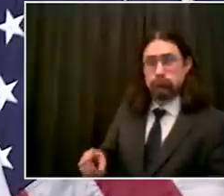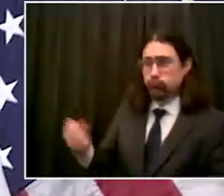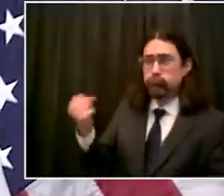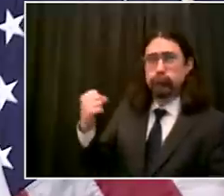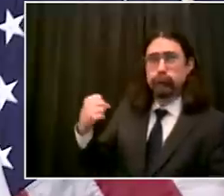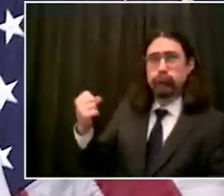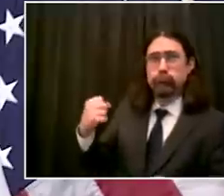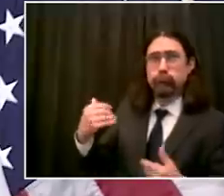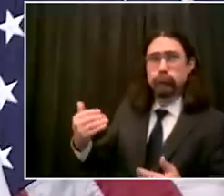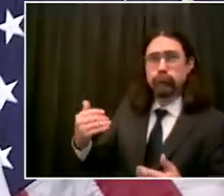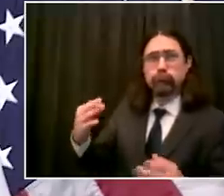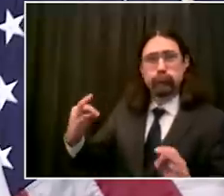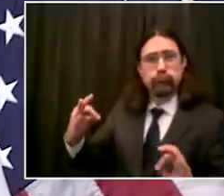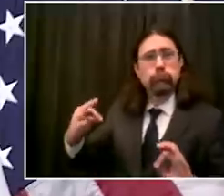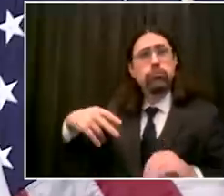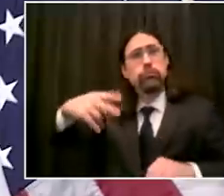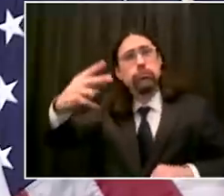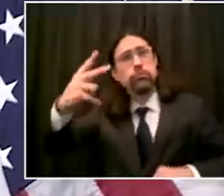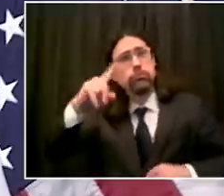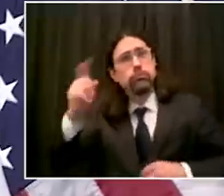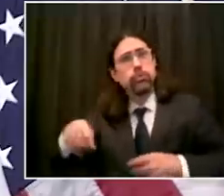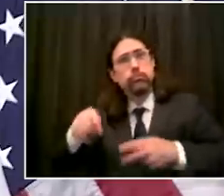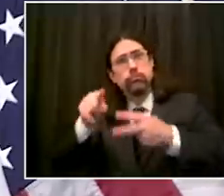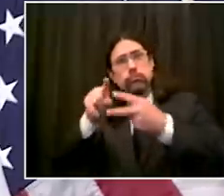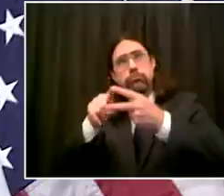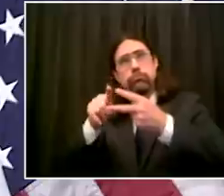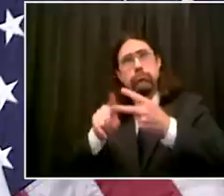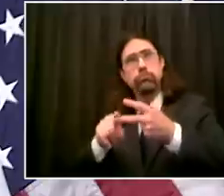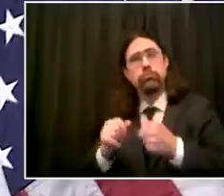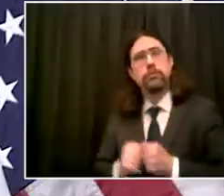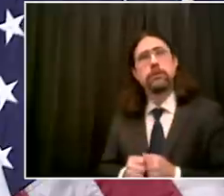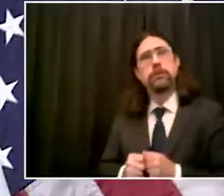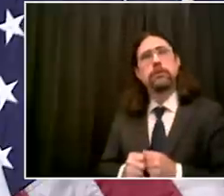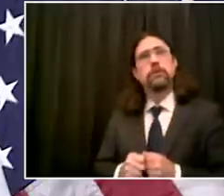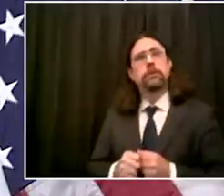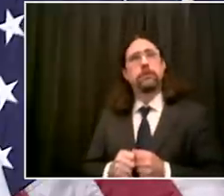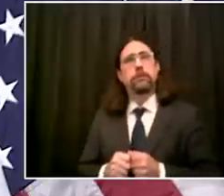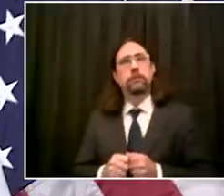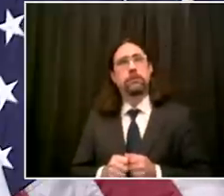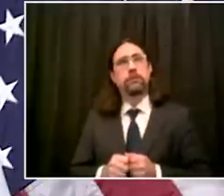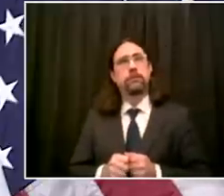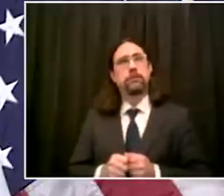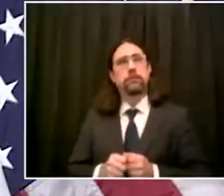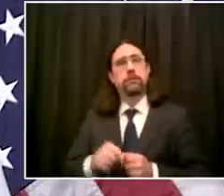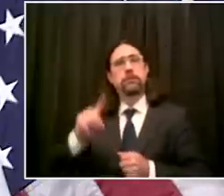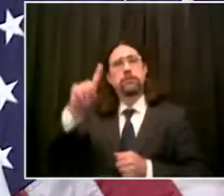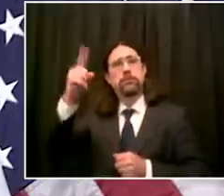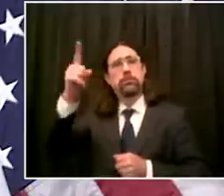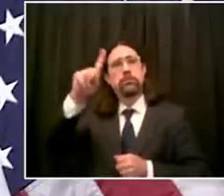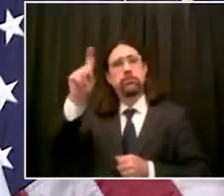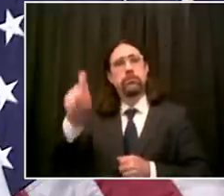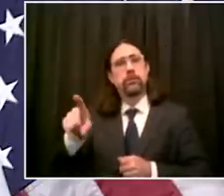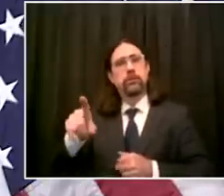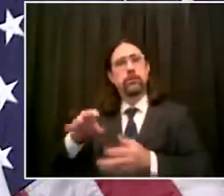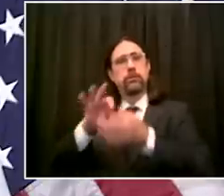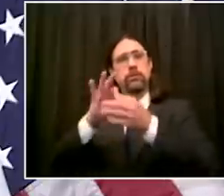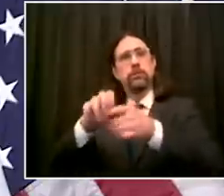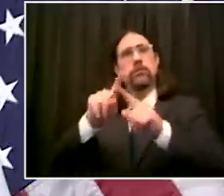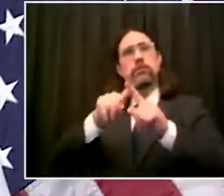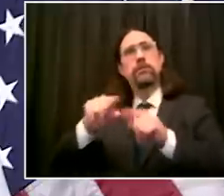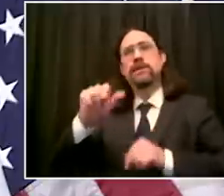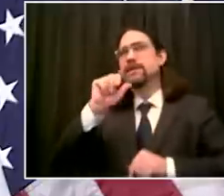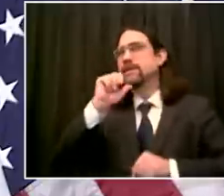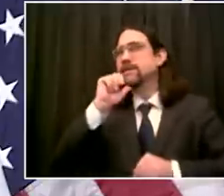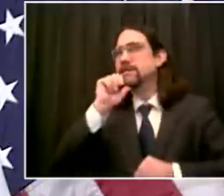workers and the decision making process for when it might be possible for them to return to work you have companies like google facebook